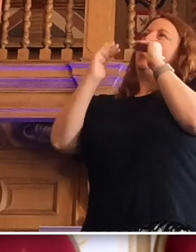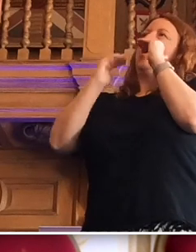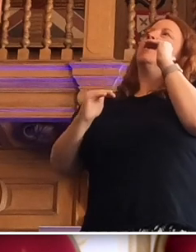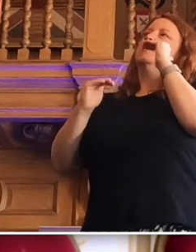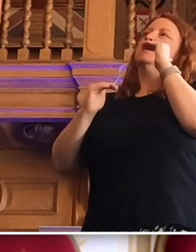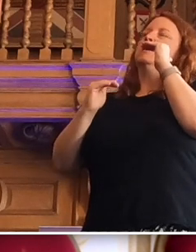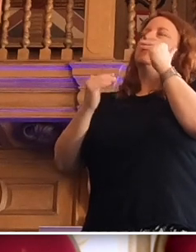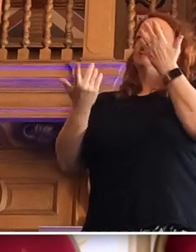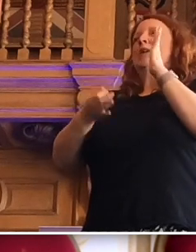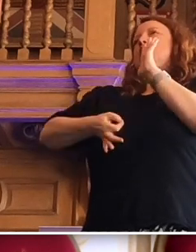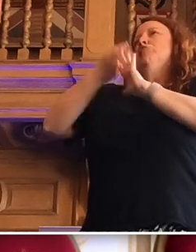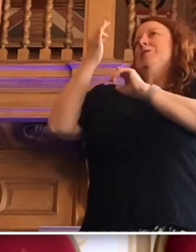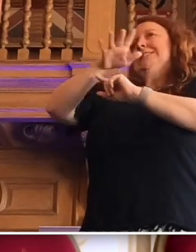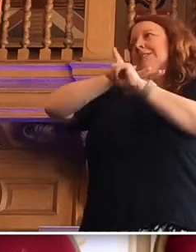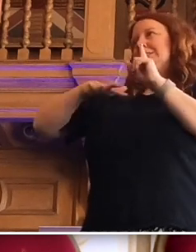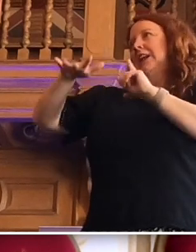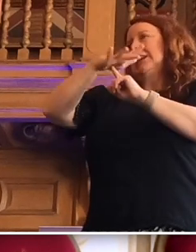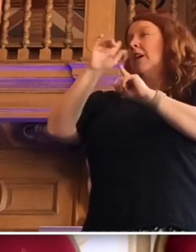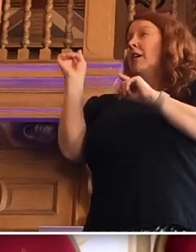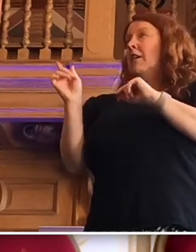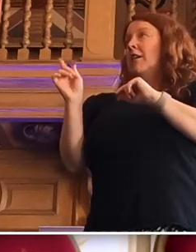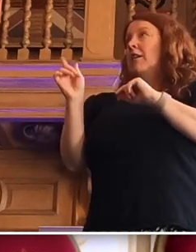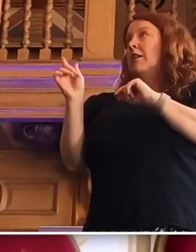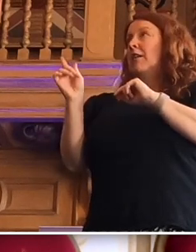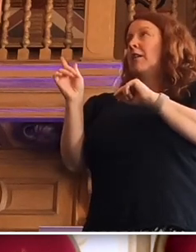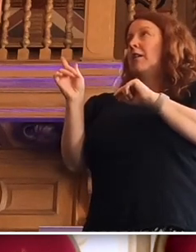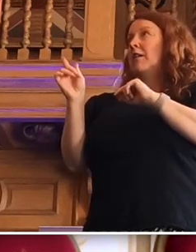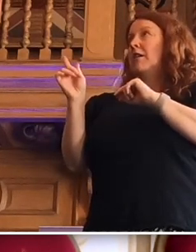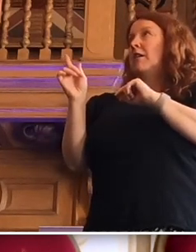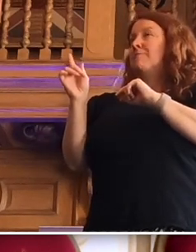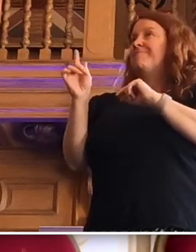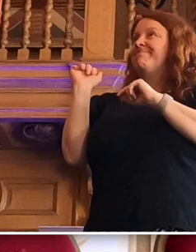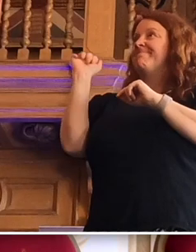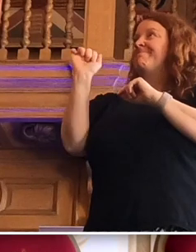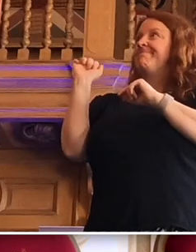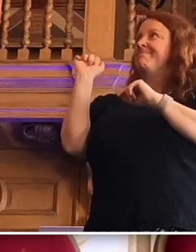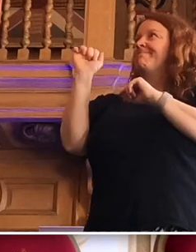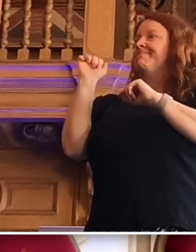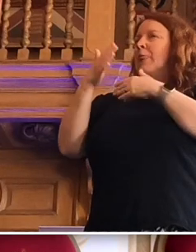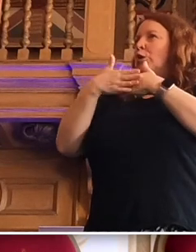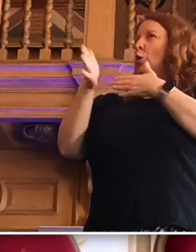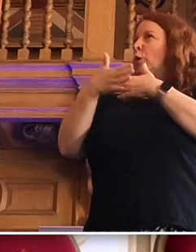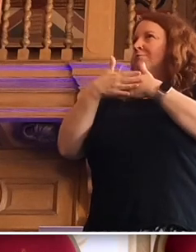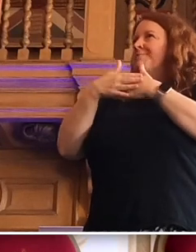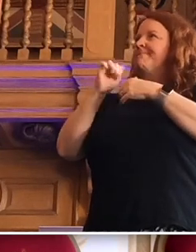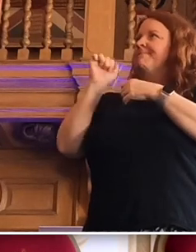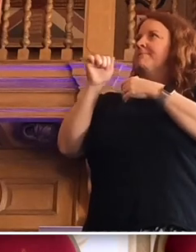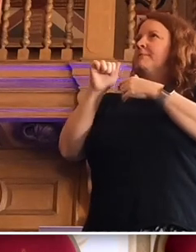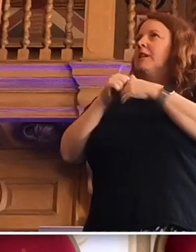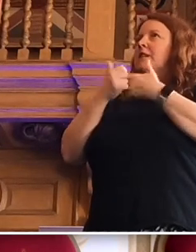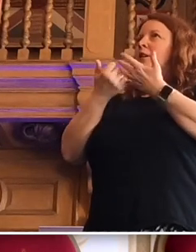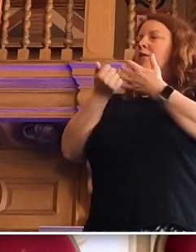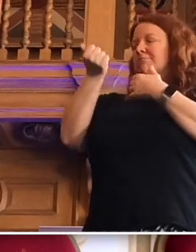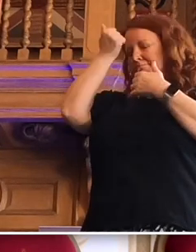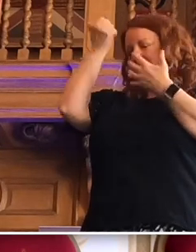improving society. But when I push on a door and it doesn't open, I don't bang my